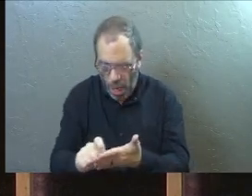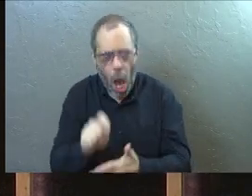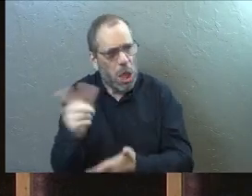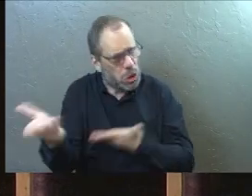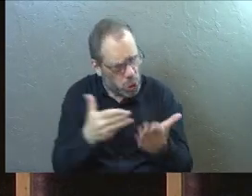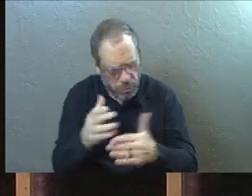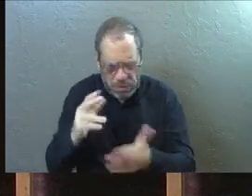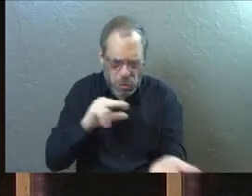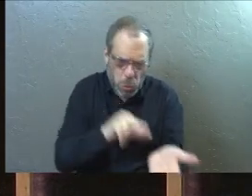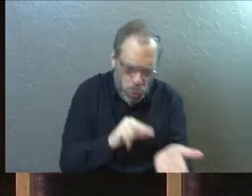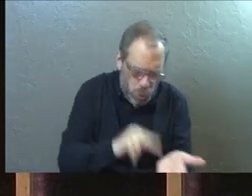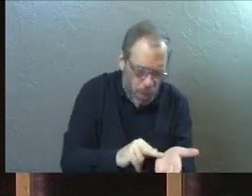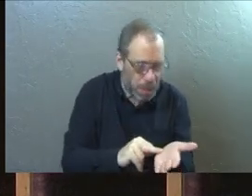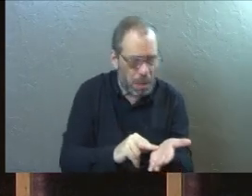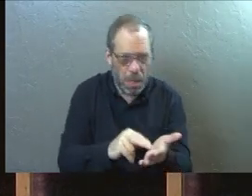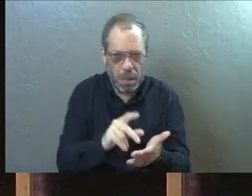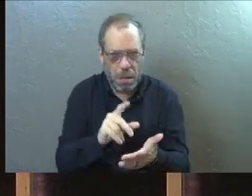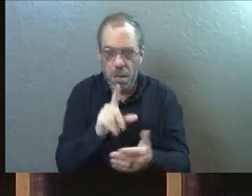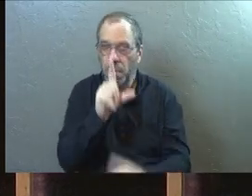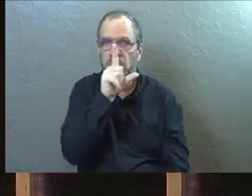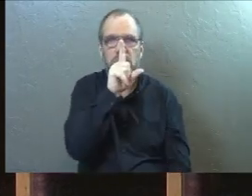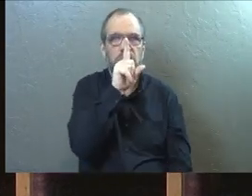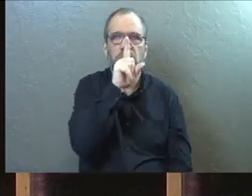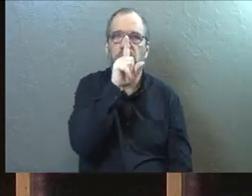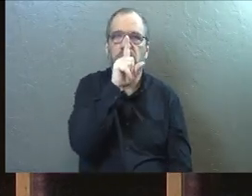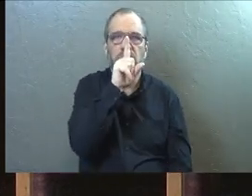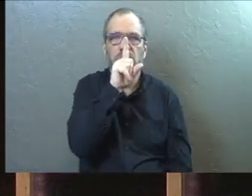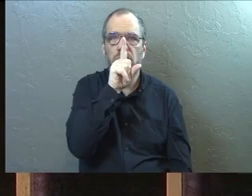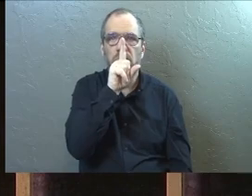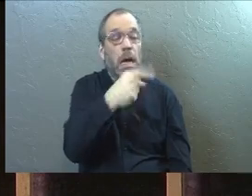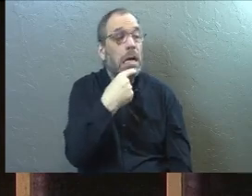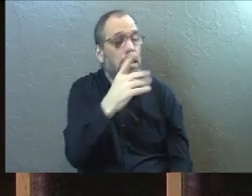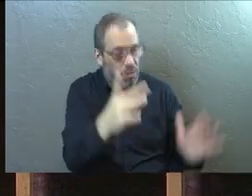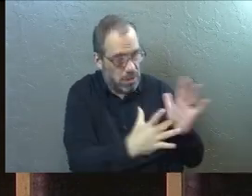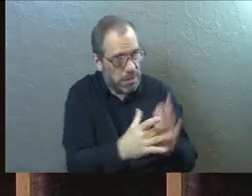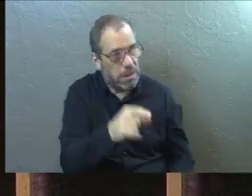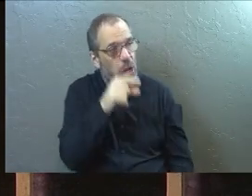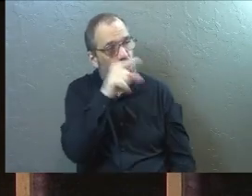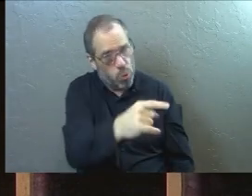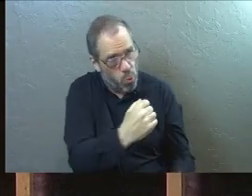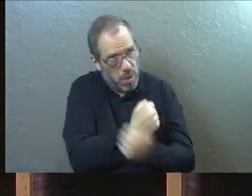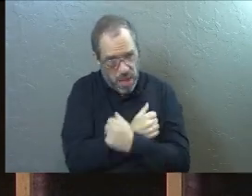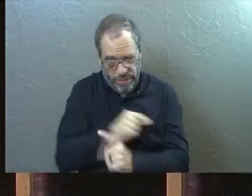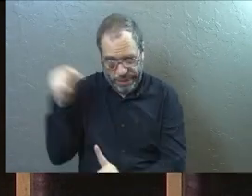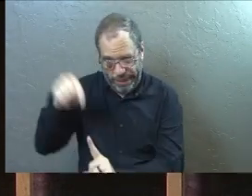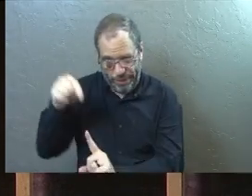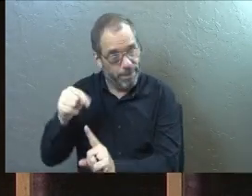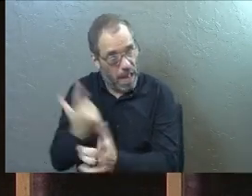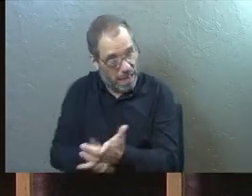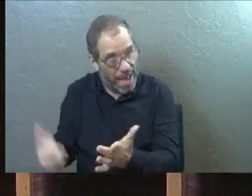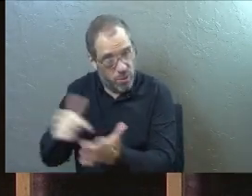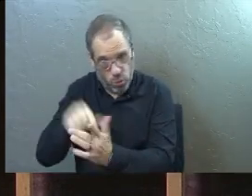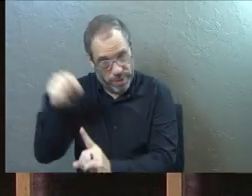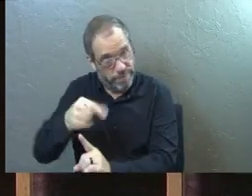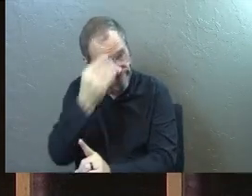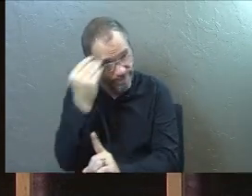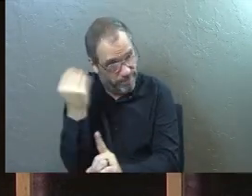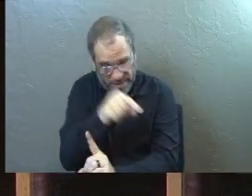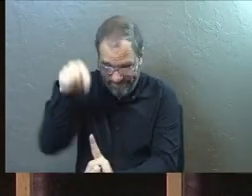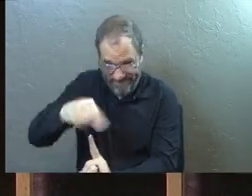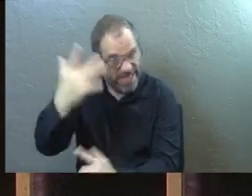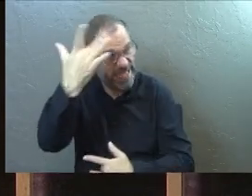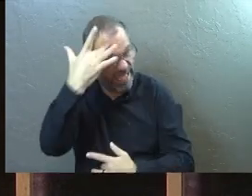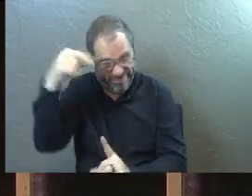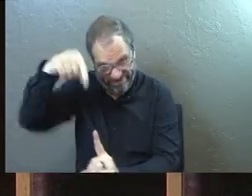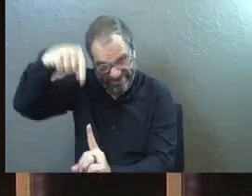served in the nursery this long. They say, Jesus, you love this guy. Letting you know he's